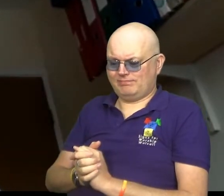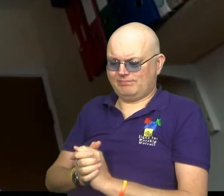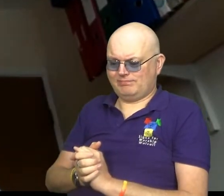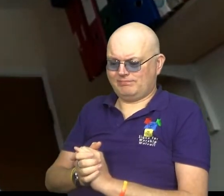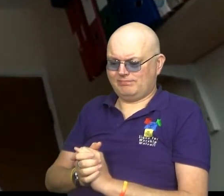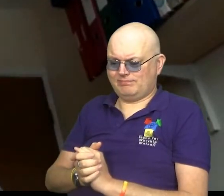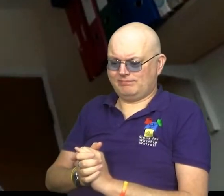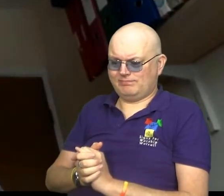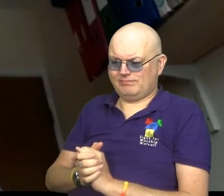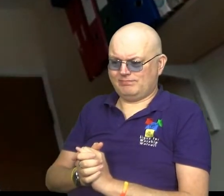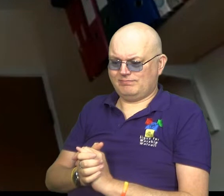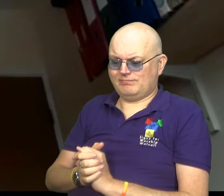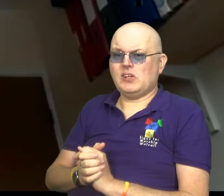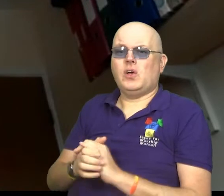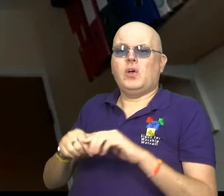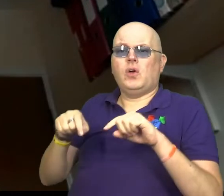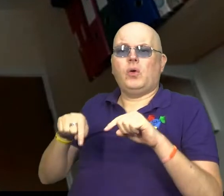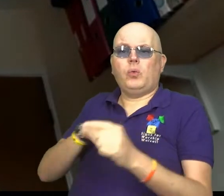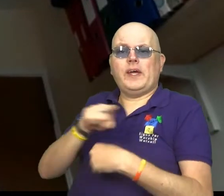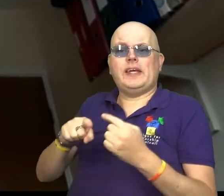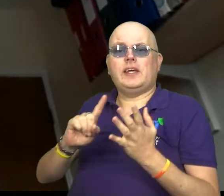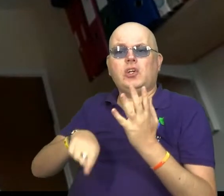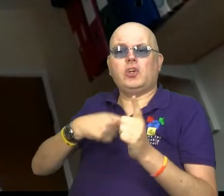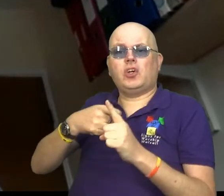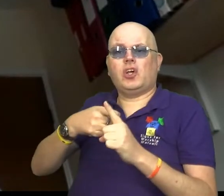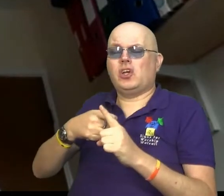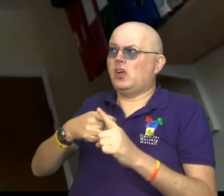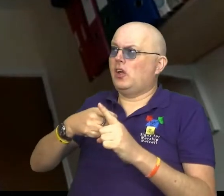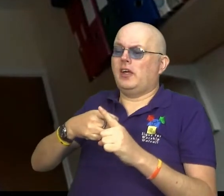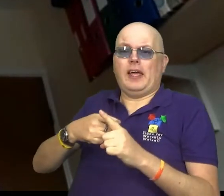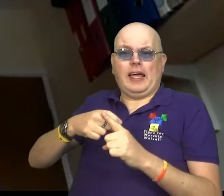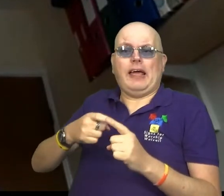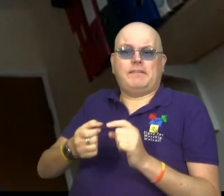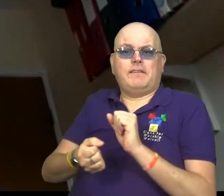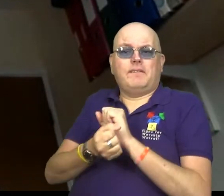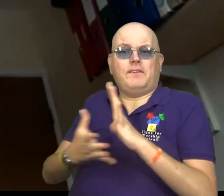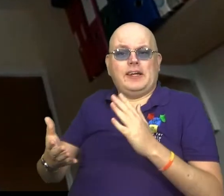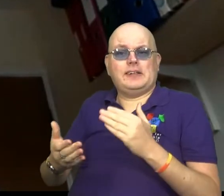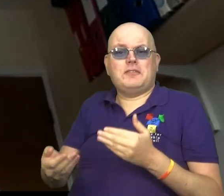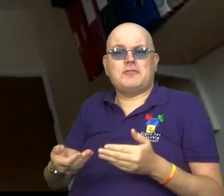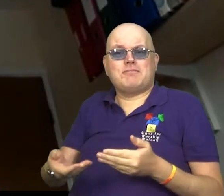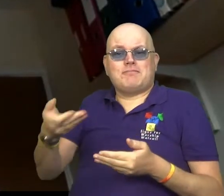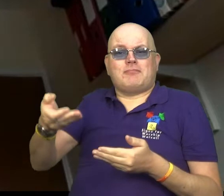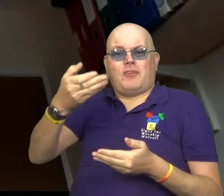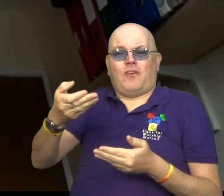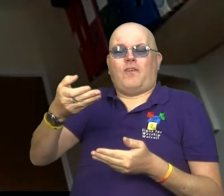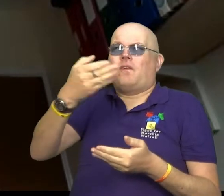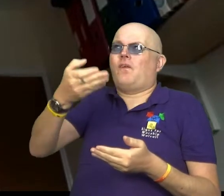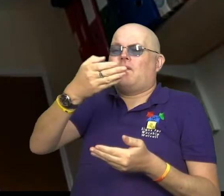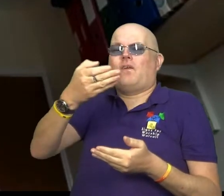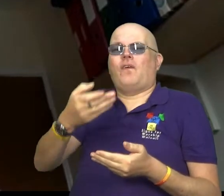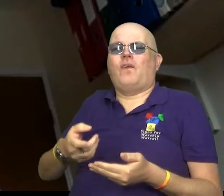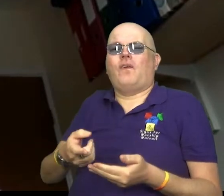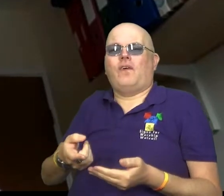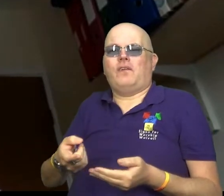As we in the UK enjoy increasing freedom from the strictest